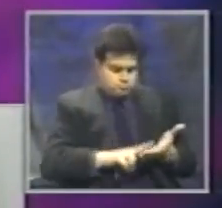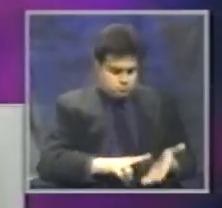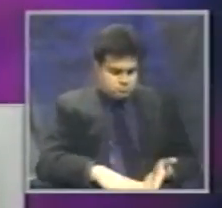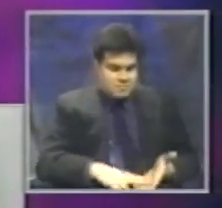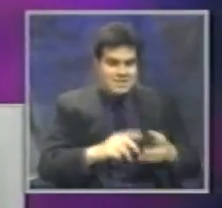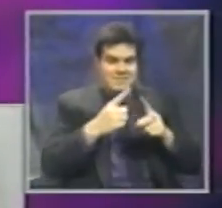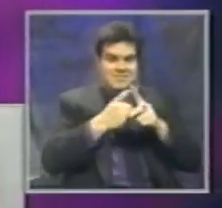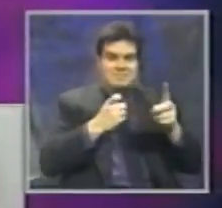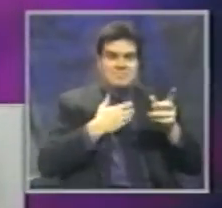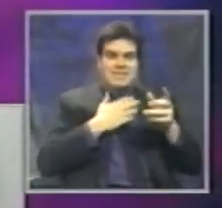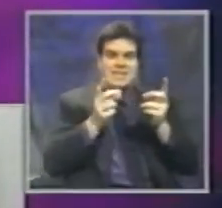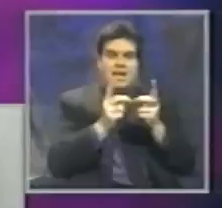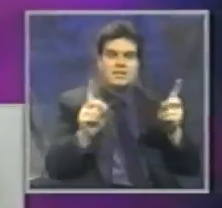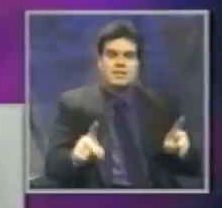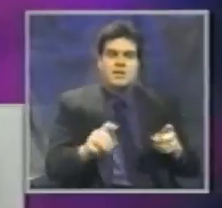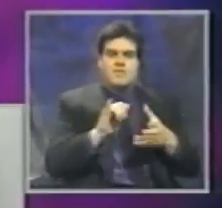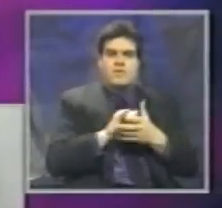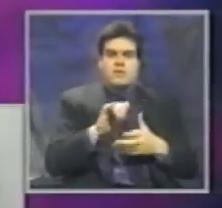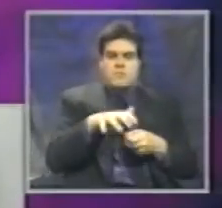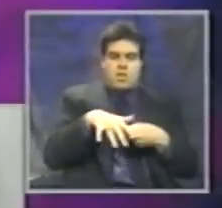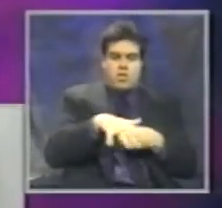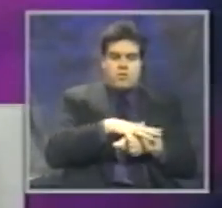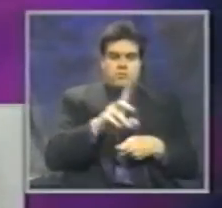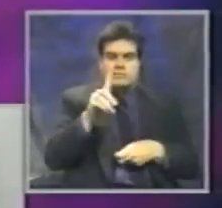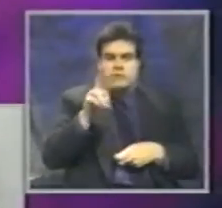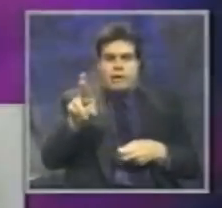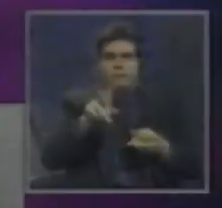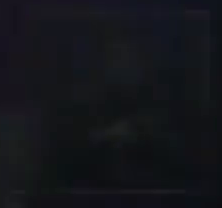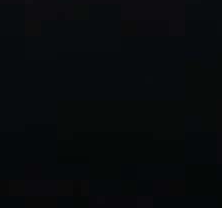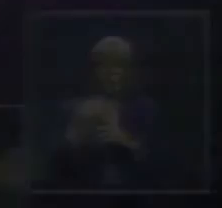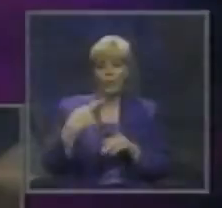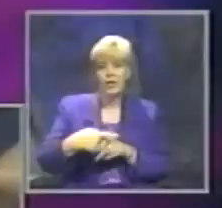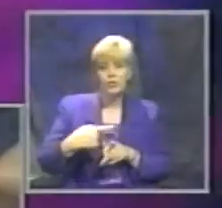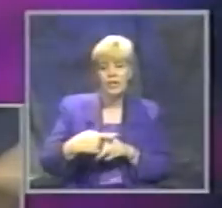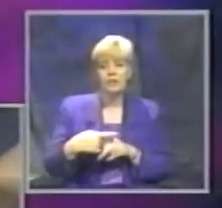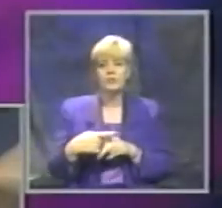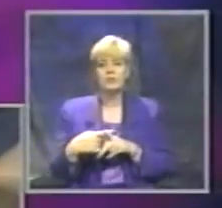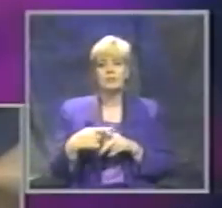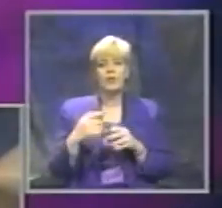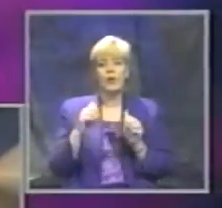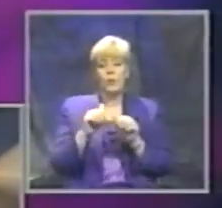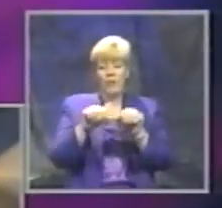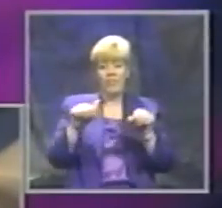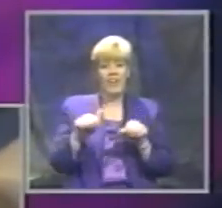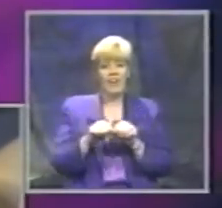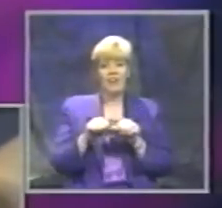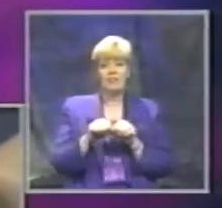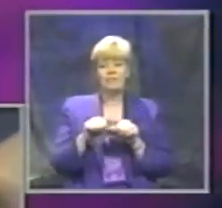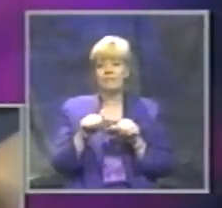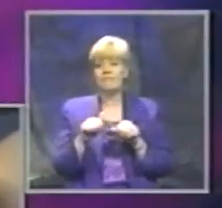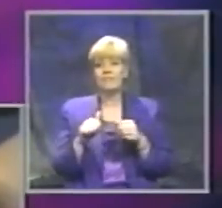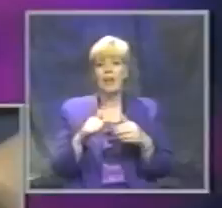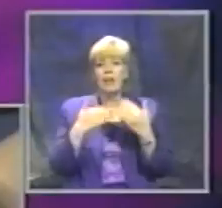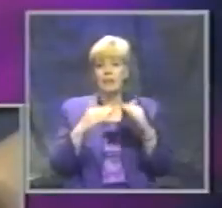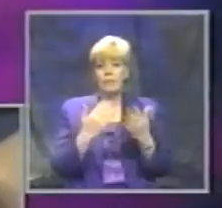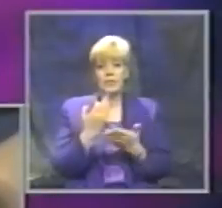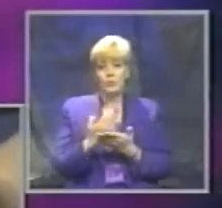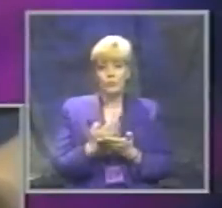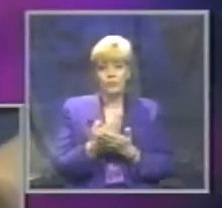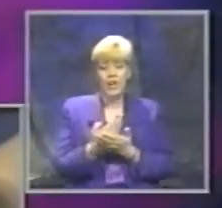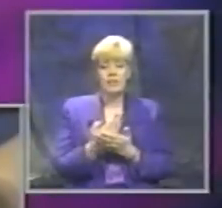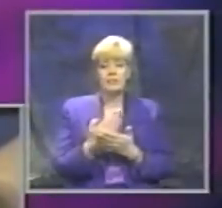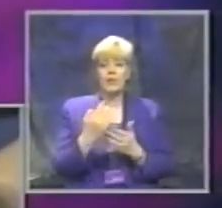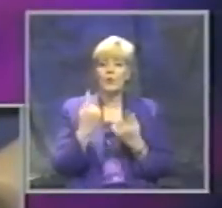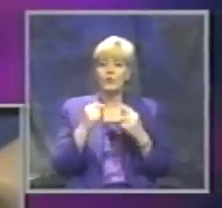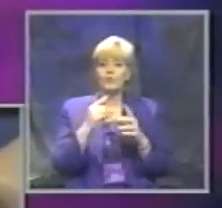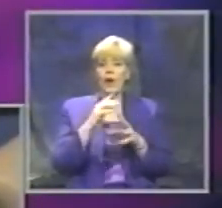local doctors and hospital administrators. The era of limited resources, what we've tried to do is get the citizens actively